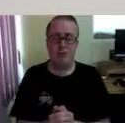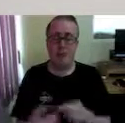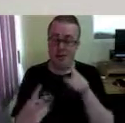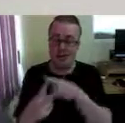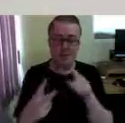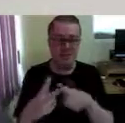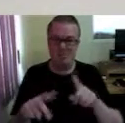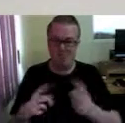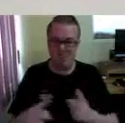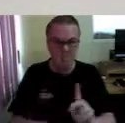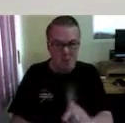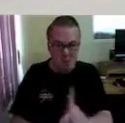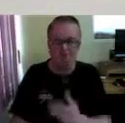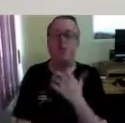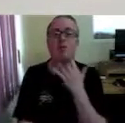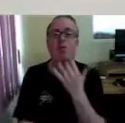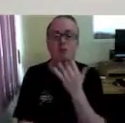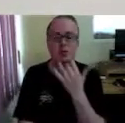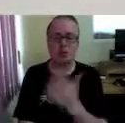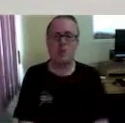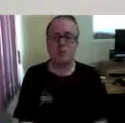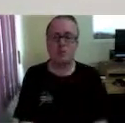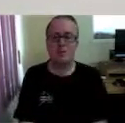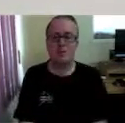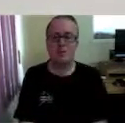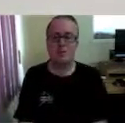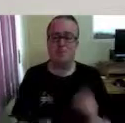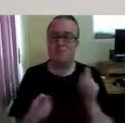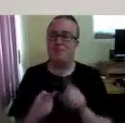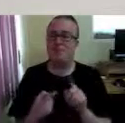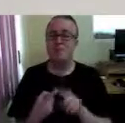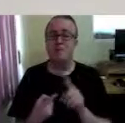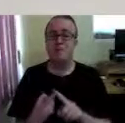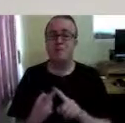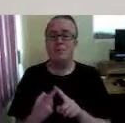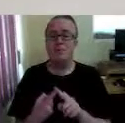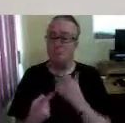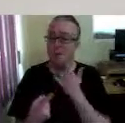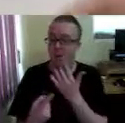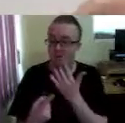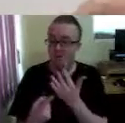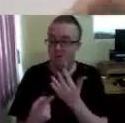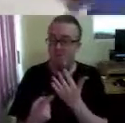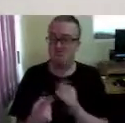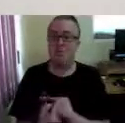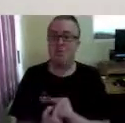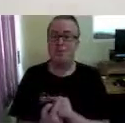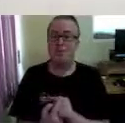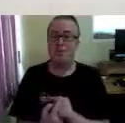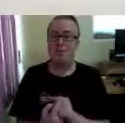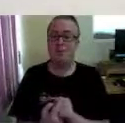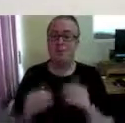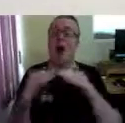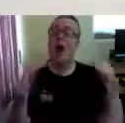The only difference between these two devices is cost. So how much do they cost? The Focus 40